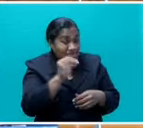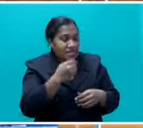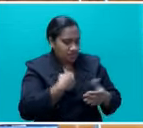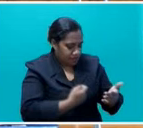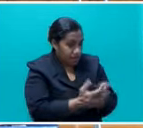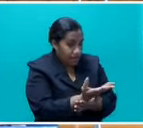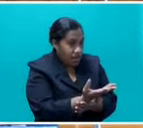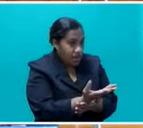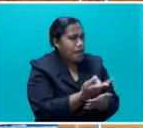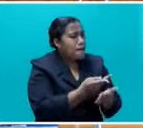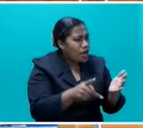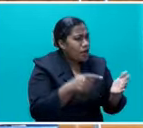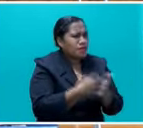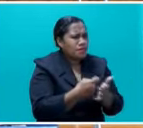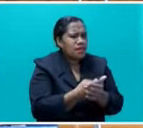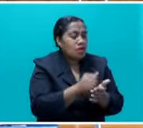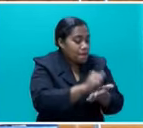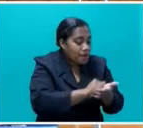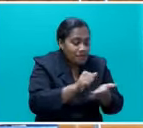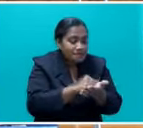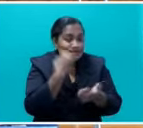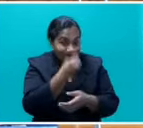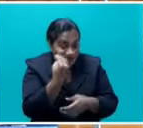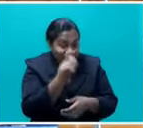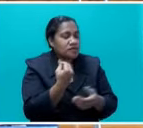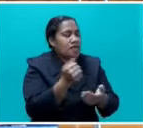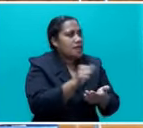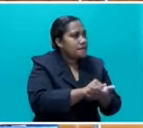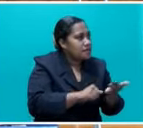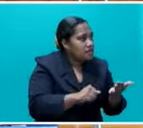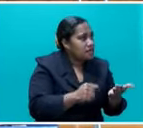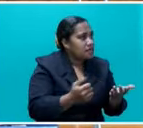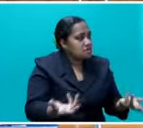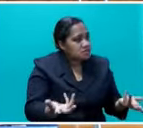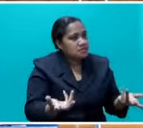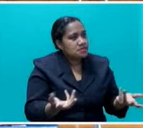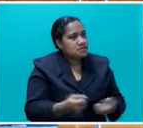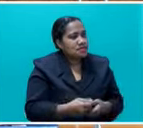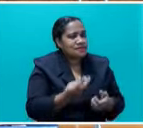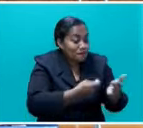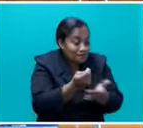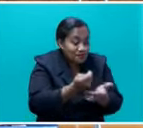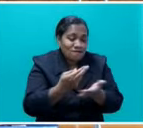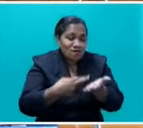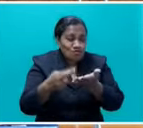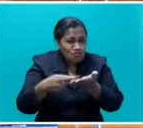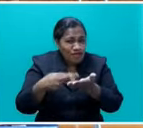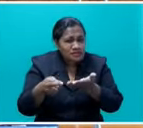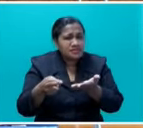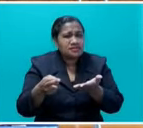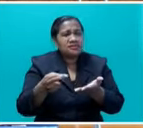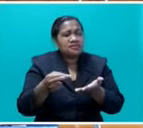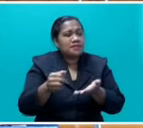part of that money in buying groceries, I spend part of that money paying, say, some rent, I spend part of the money